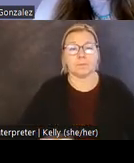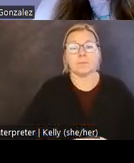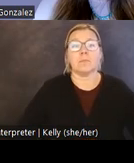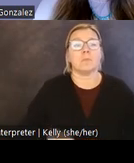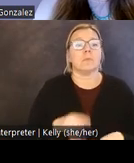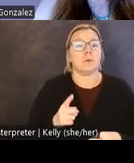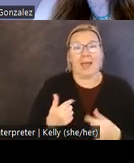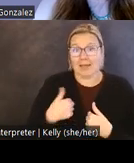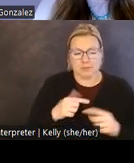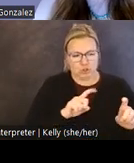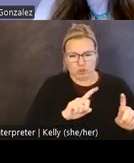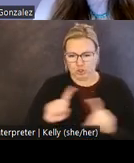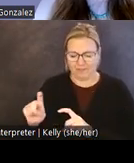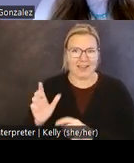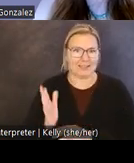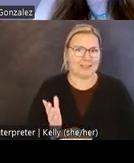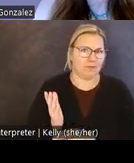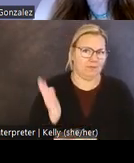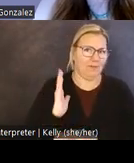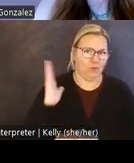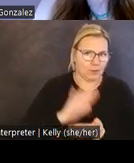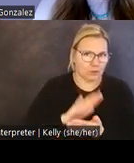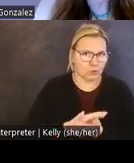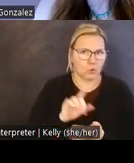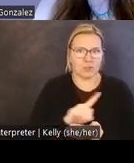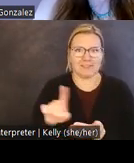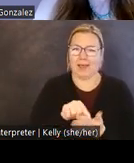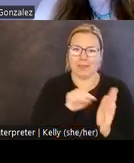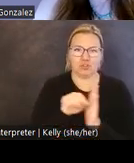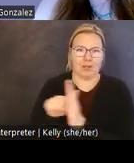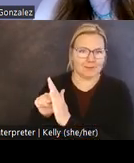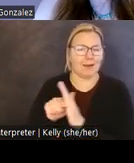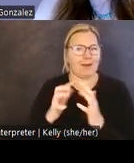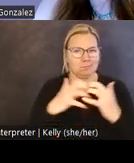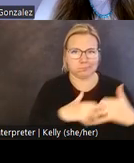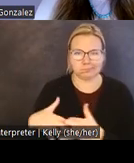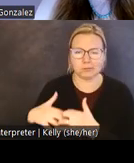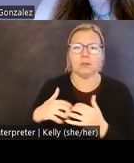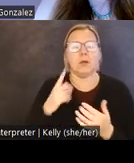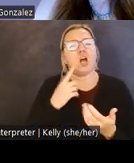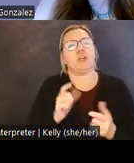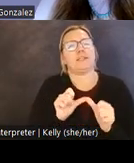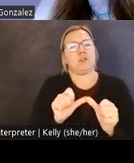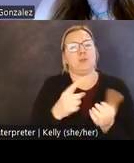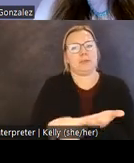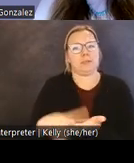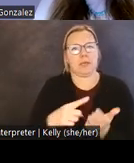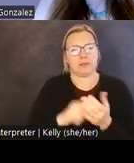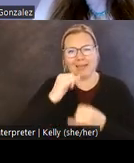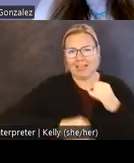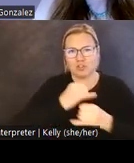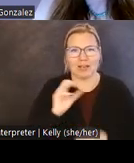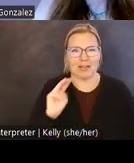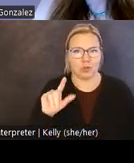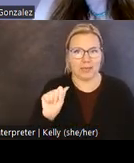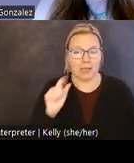former school sites and the genocidal atrocities associated with them continue to be discussed by international media, Indigenous nations